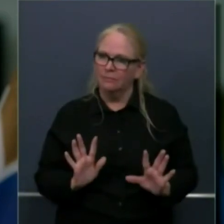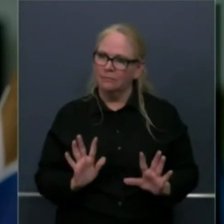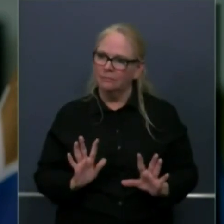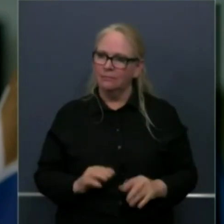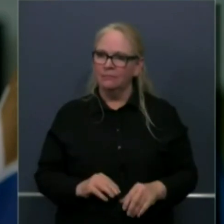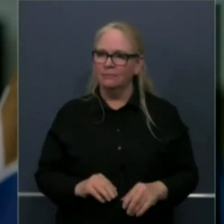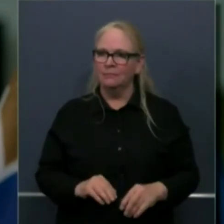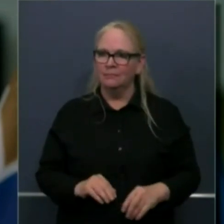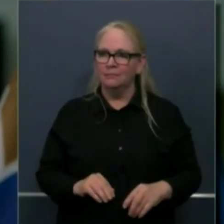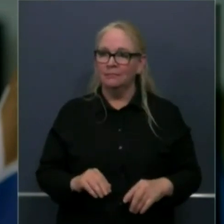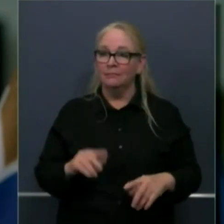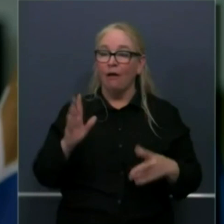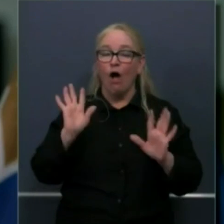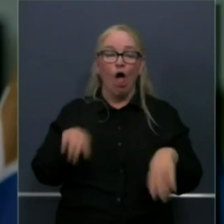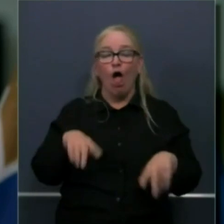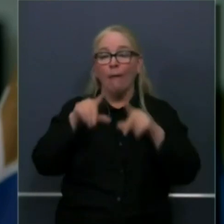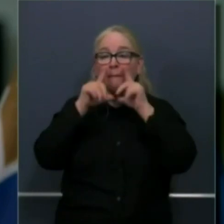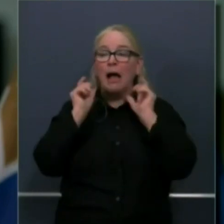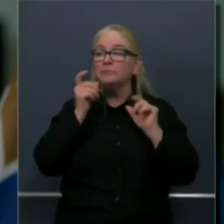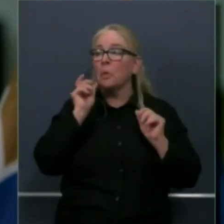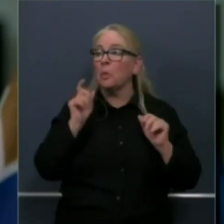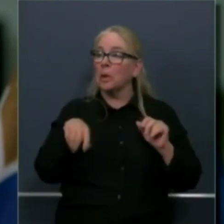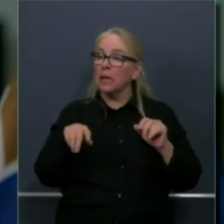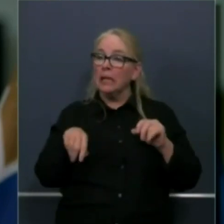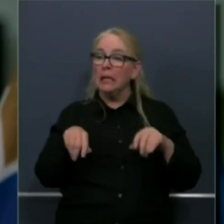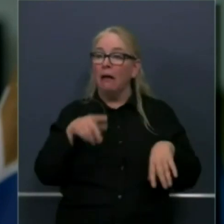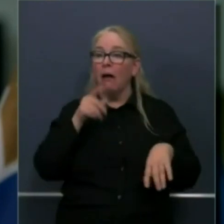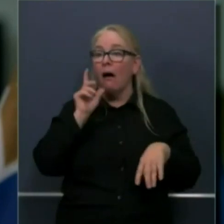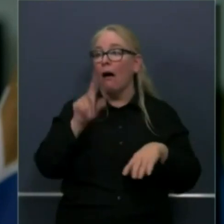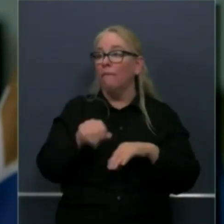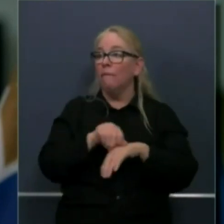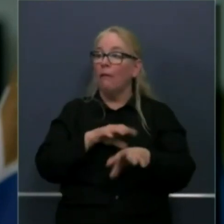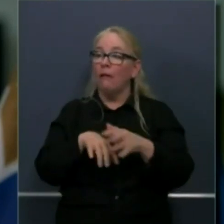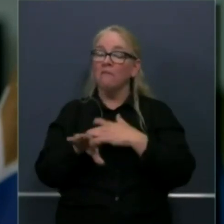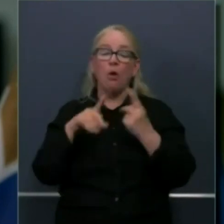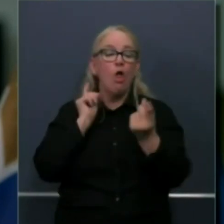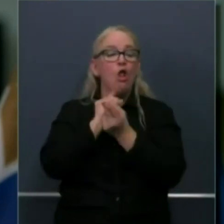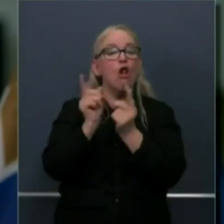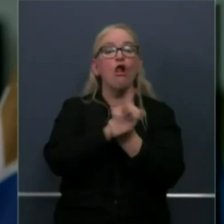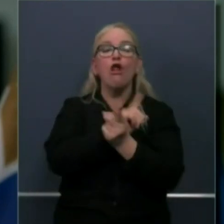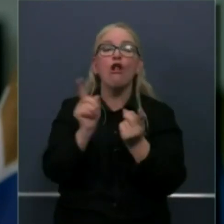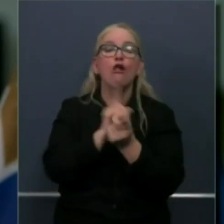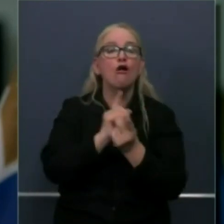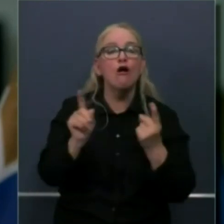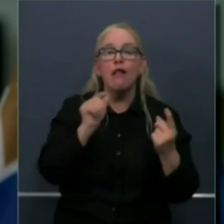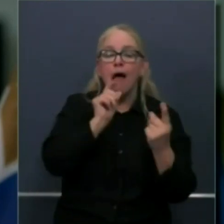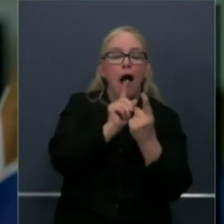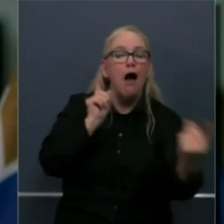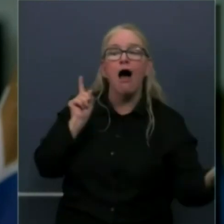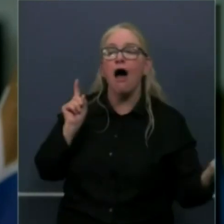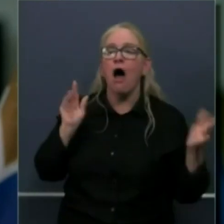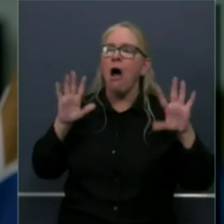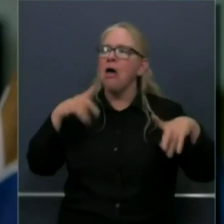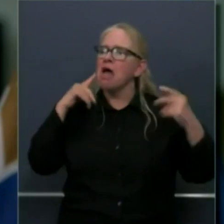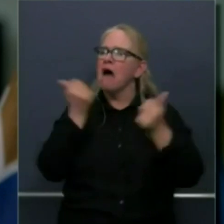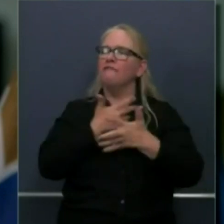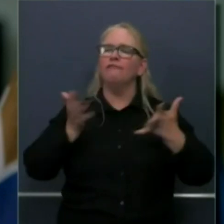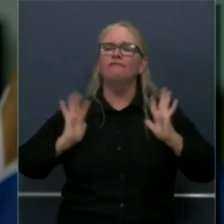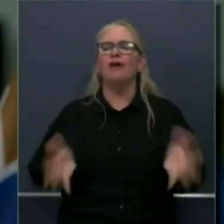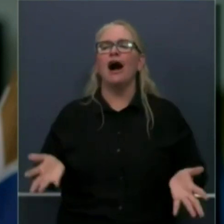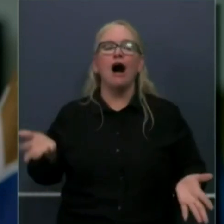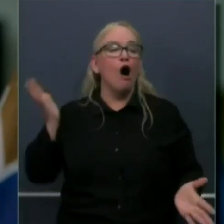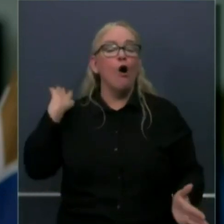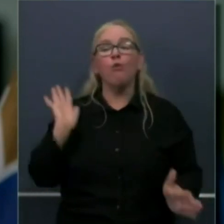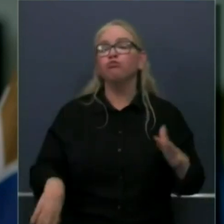coverings off and disabuse ourselves that this virus has gone away or taken uh the summer off or it's on a deep